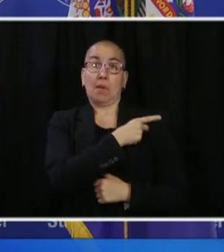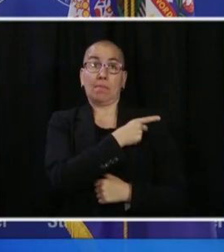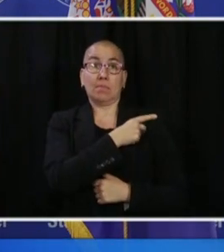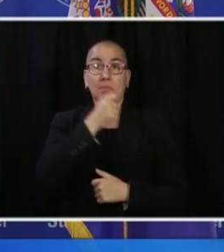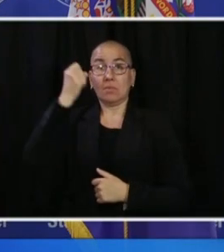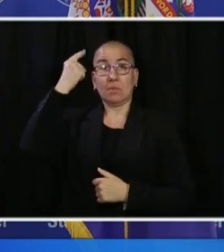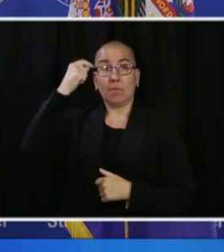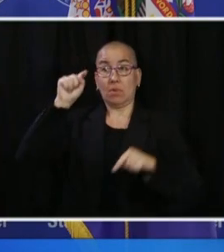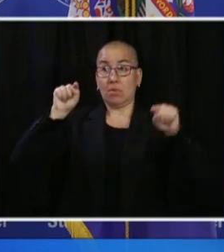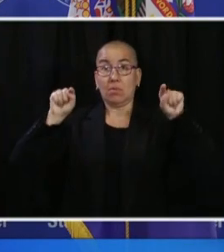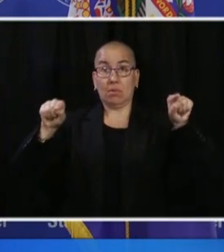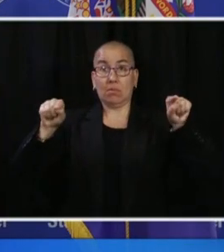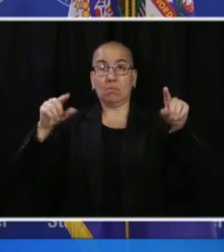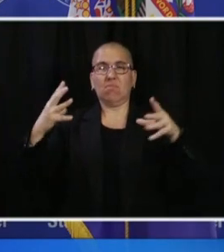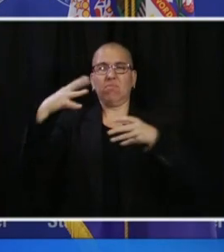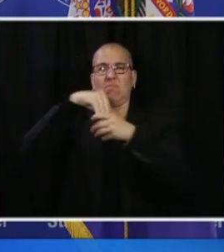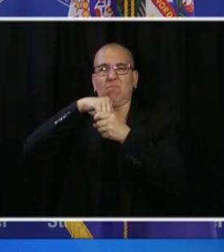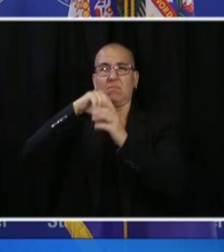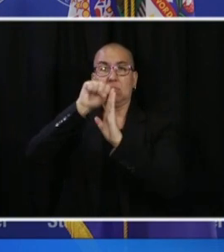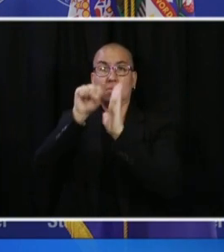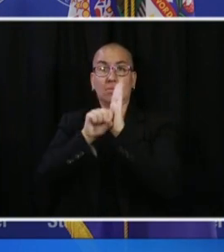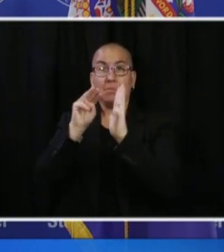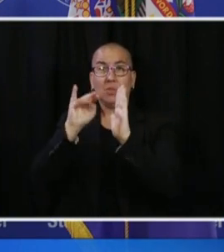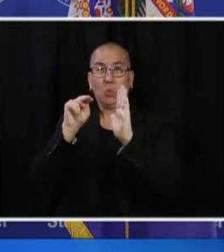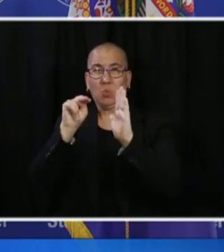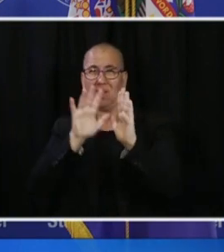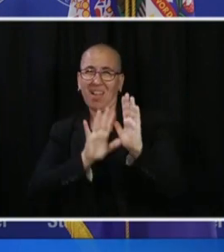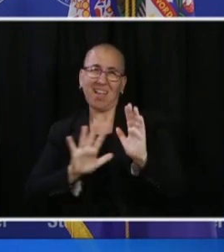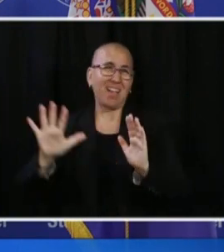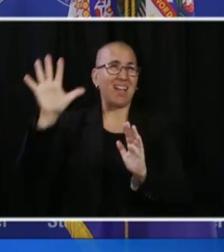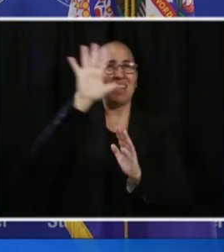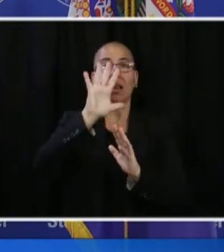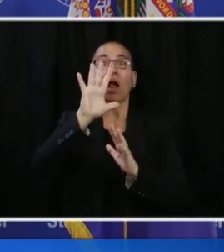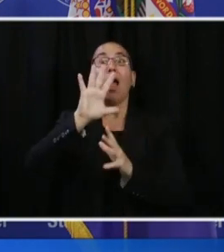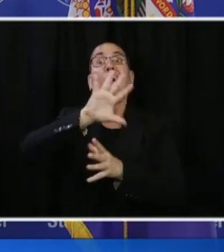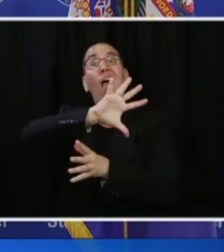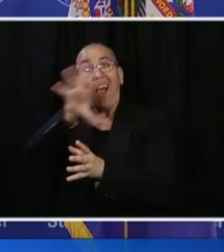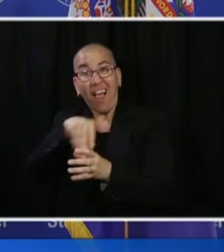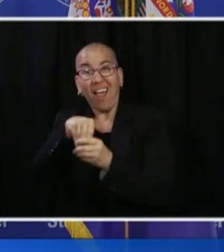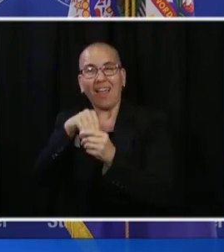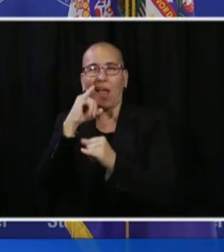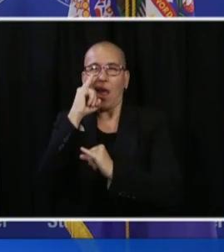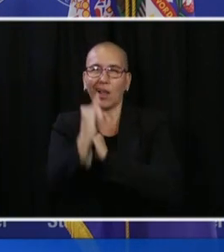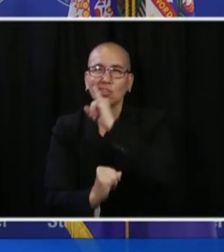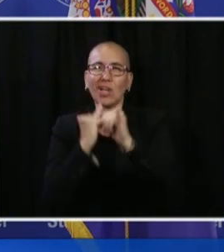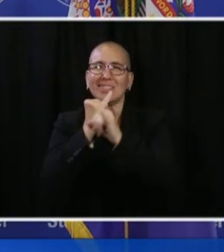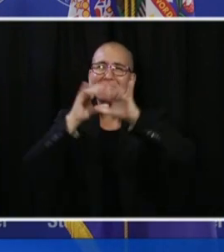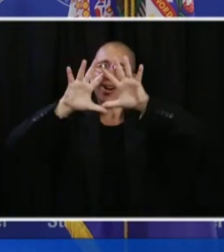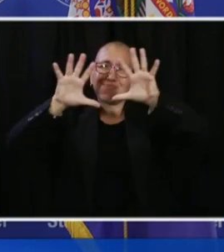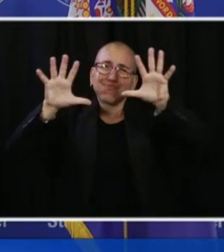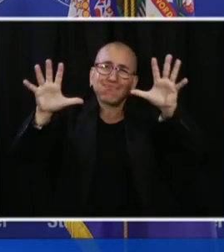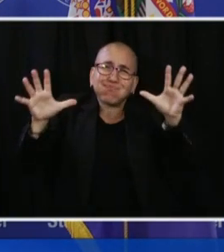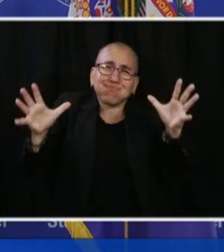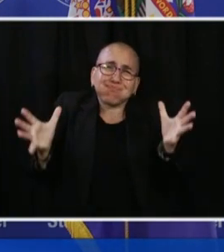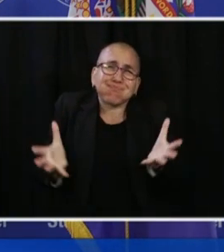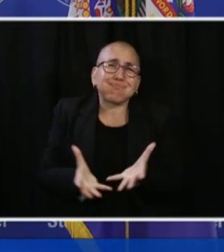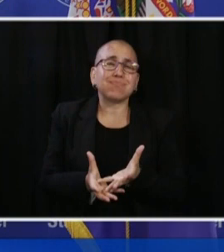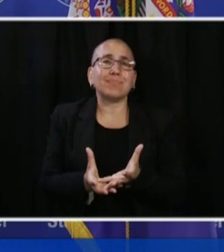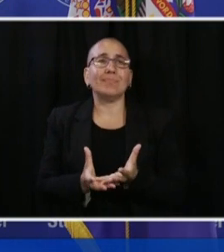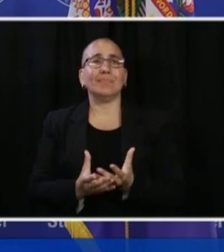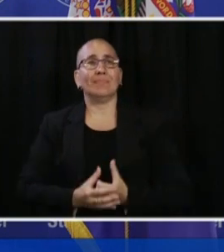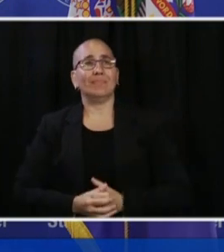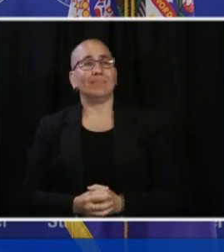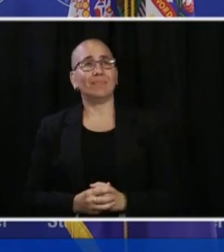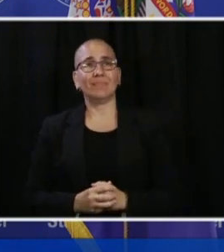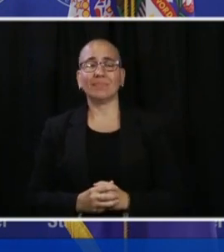as we've seen over the last 24 hours, internationally. A society that does not put equity and inclusion at the center of it is certainly going